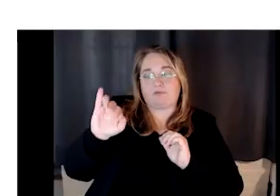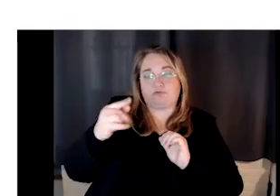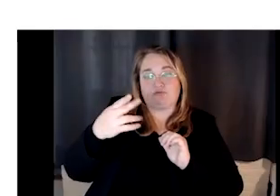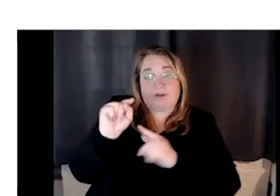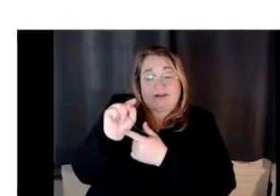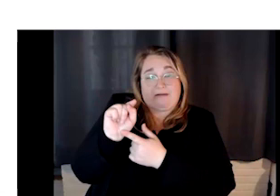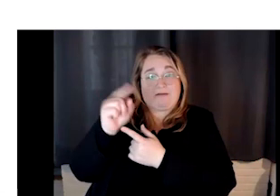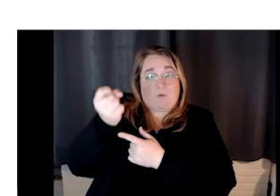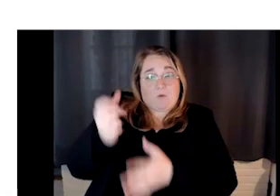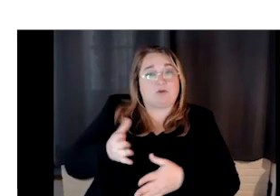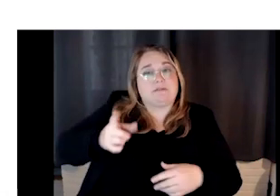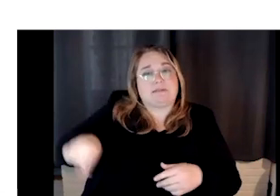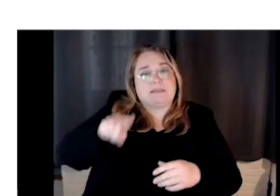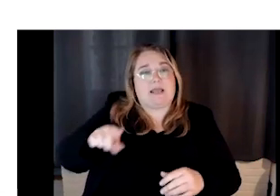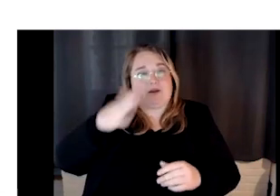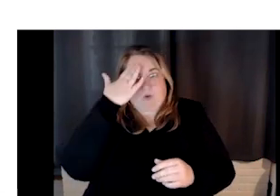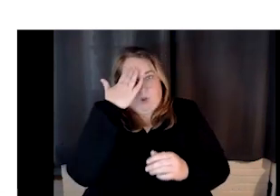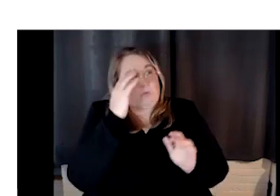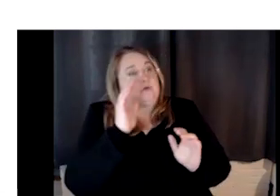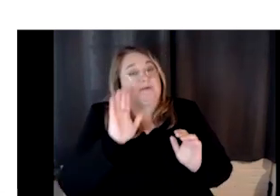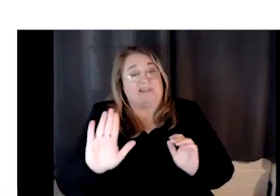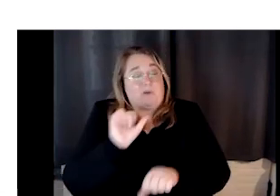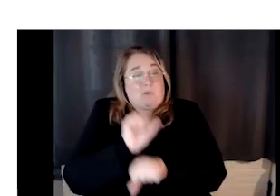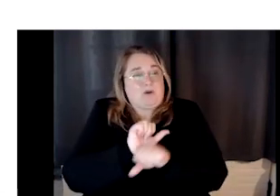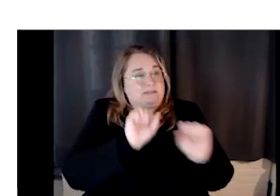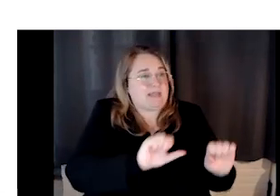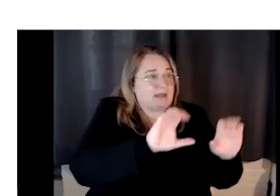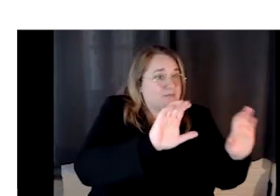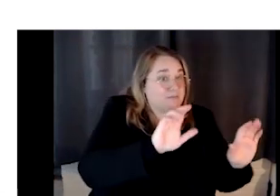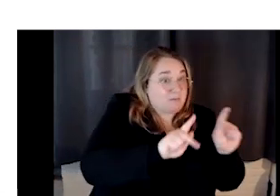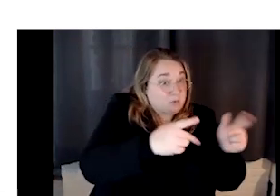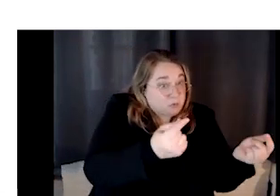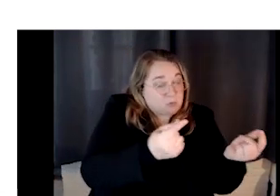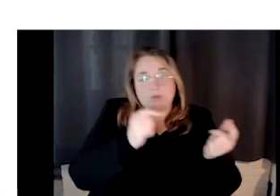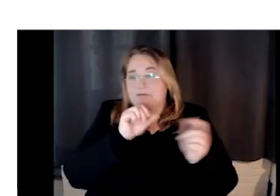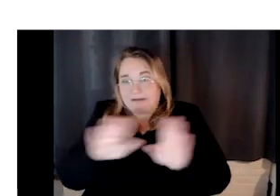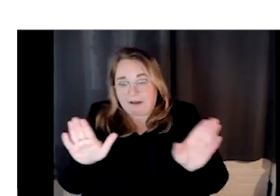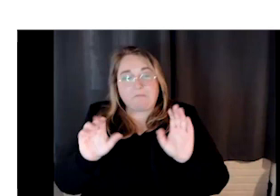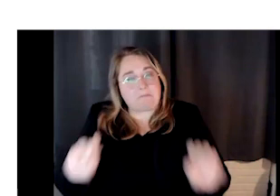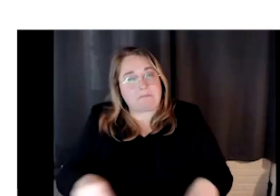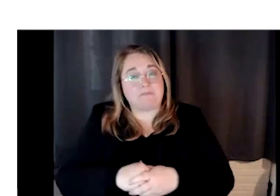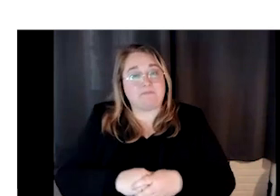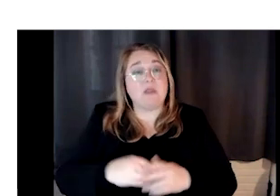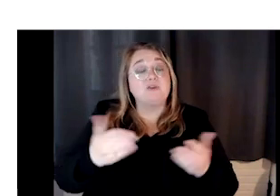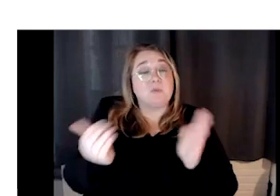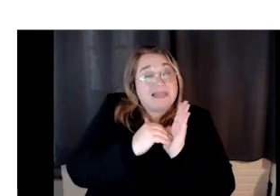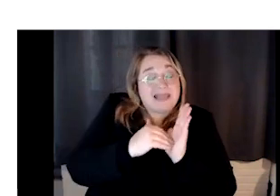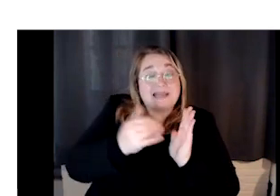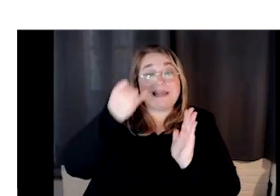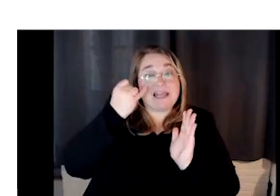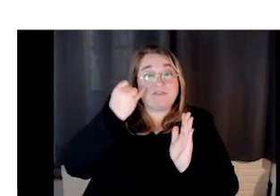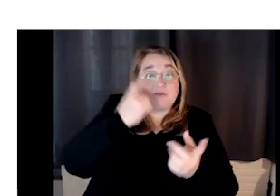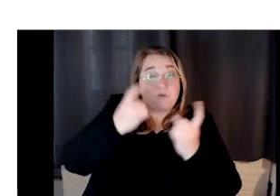few of the licenses. Again, we're not going to spend too much time on this. If you do have questions about it, again, feel free to reach out to me because this is a ton of